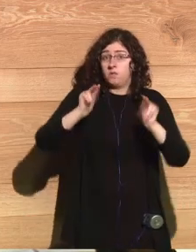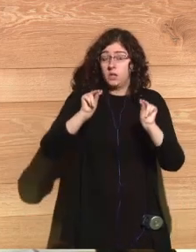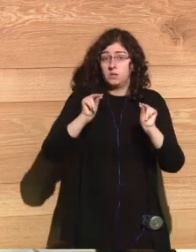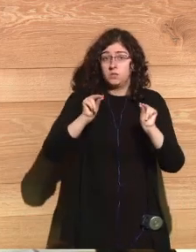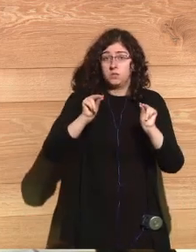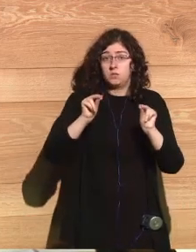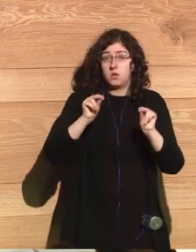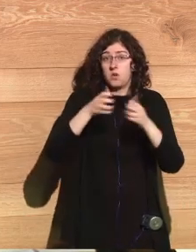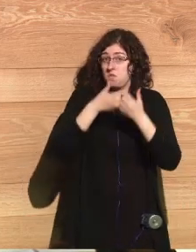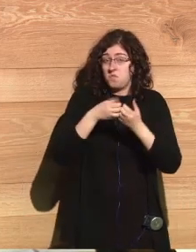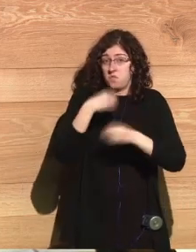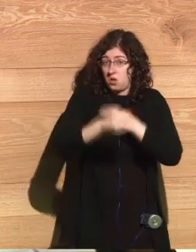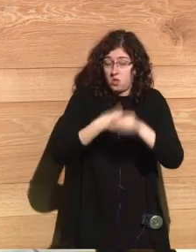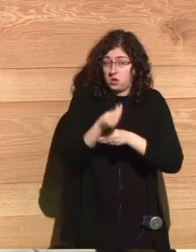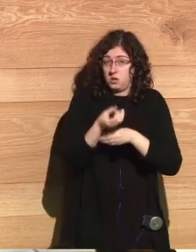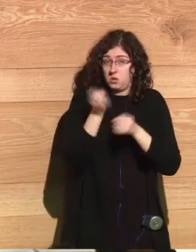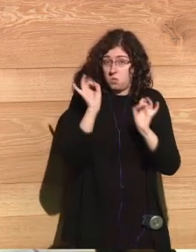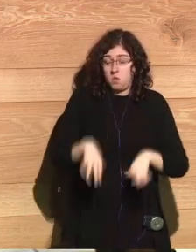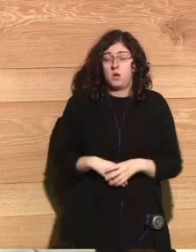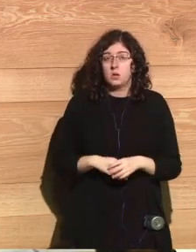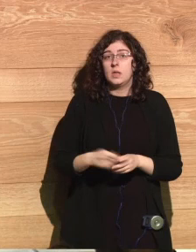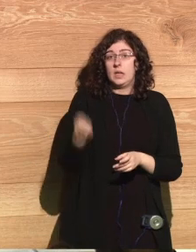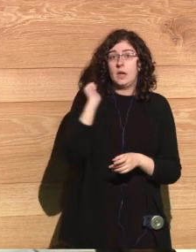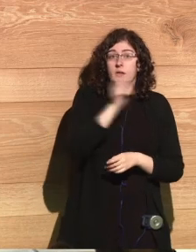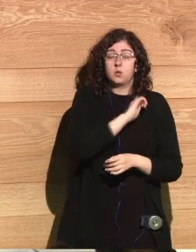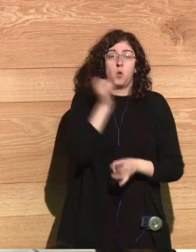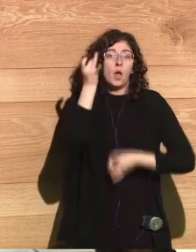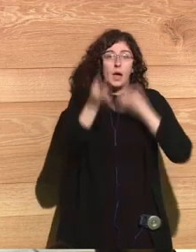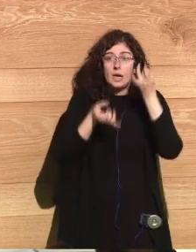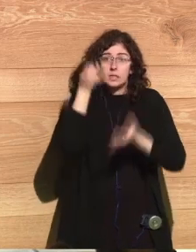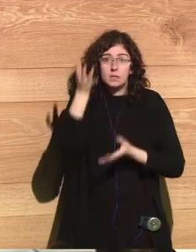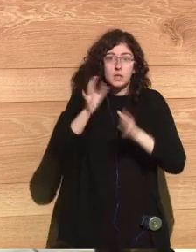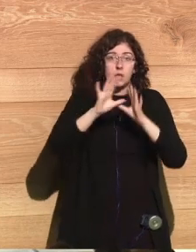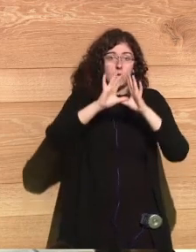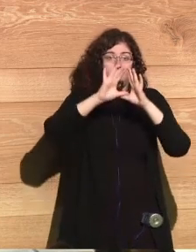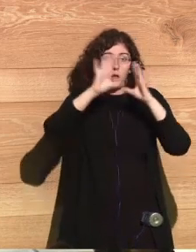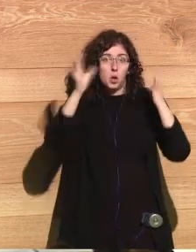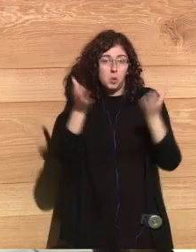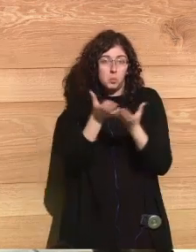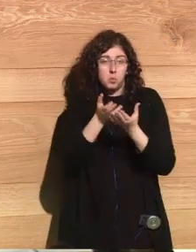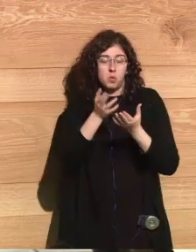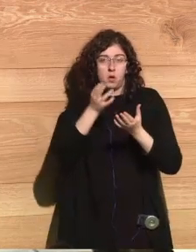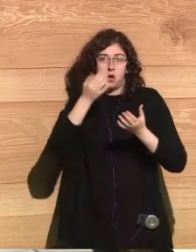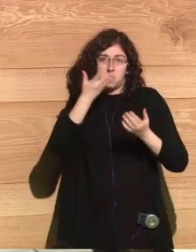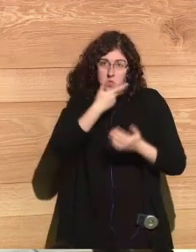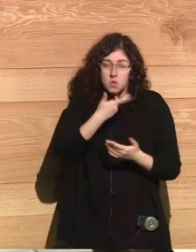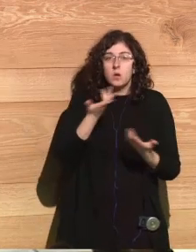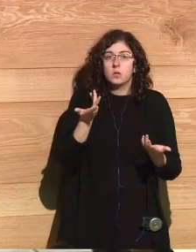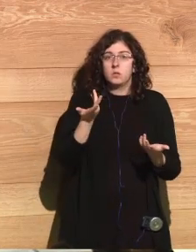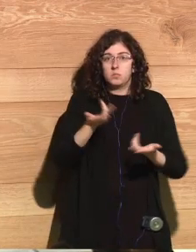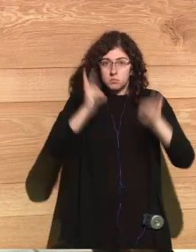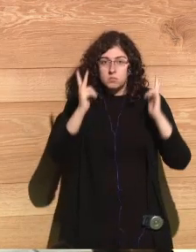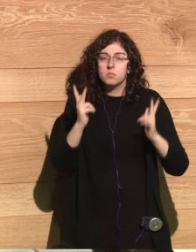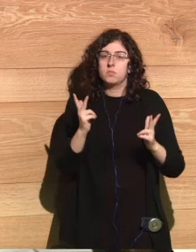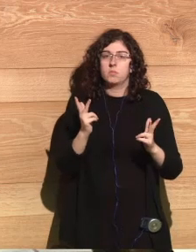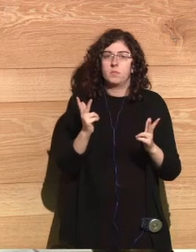slavery started being abolished, slavery was actually an activity that was